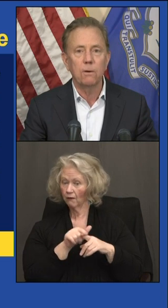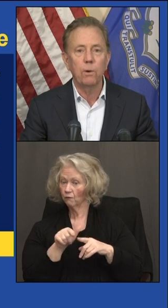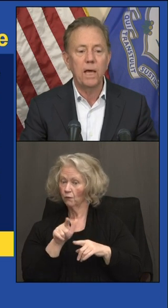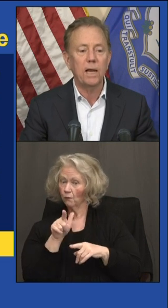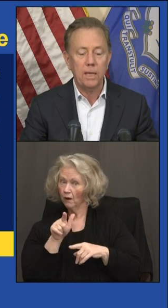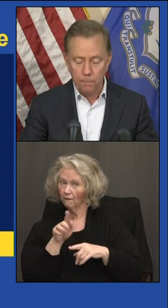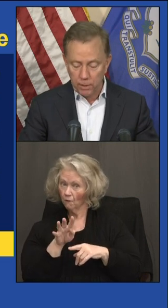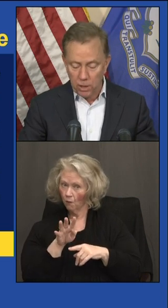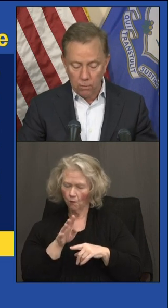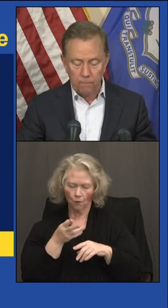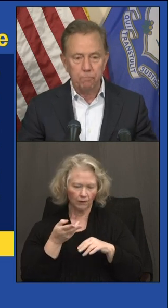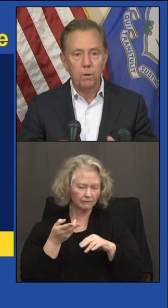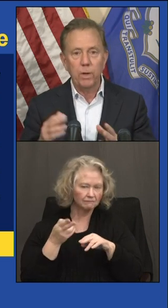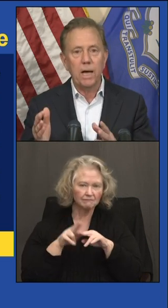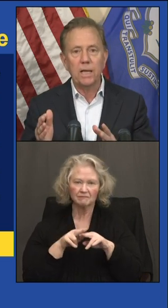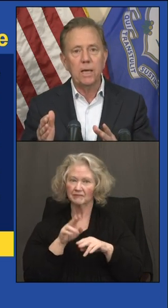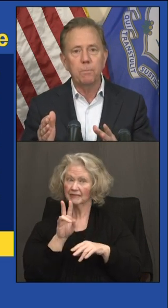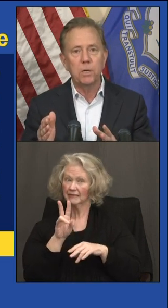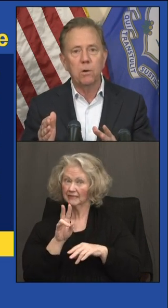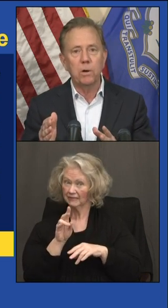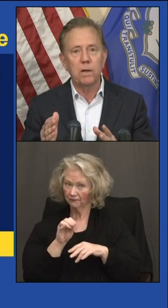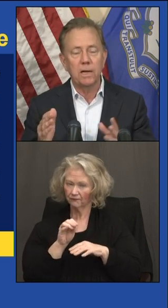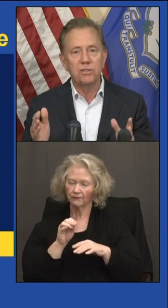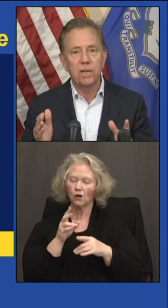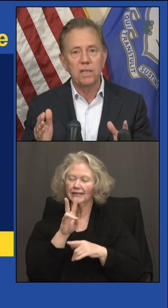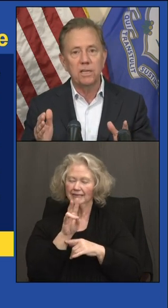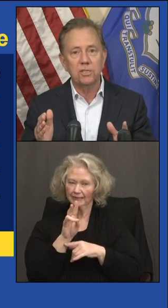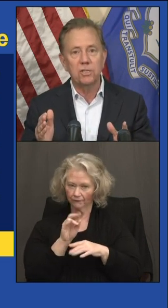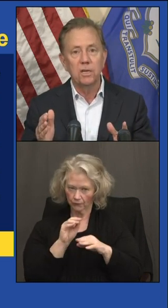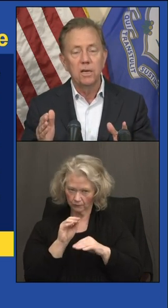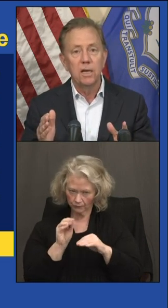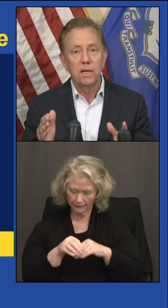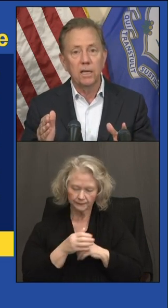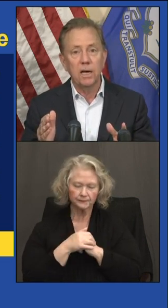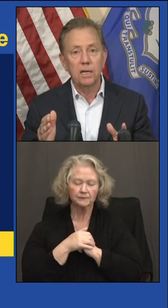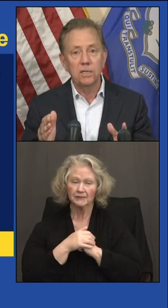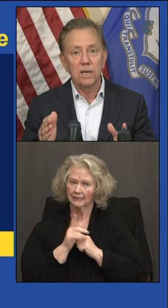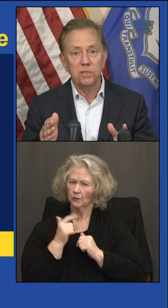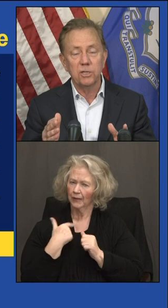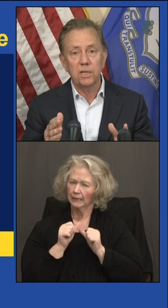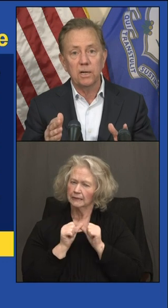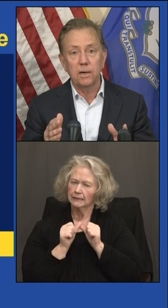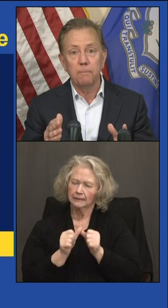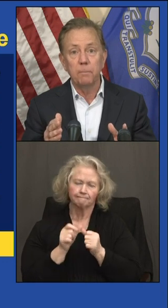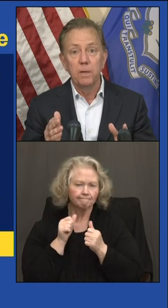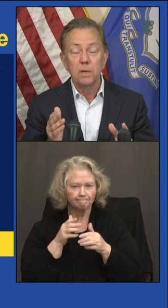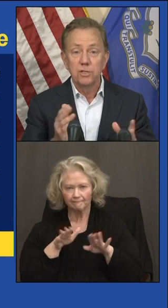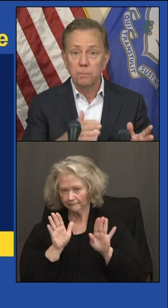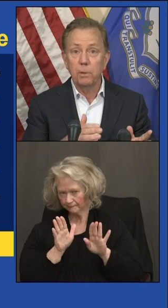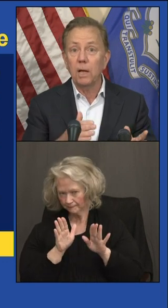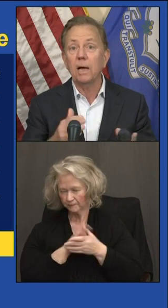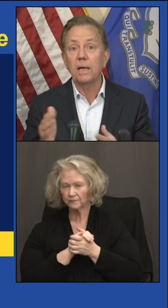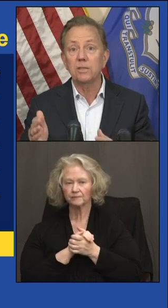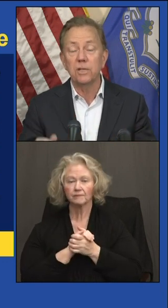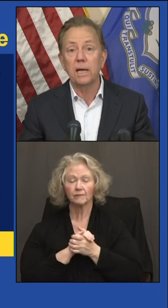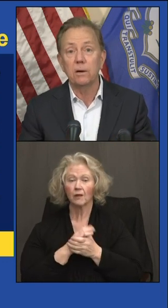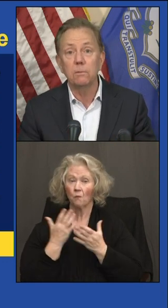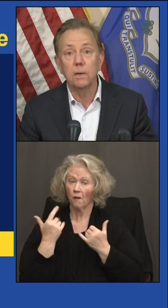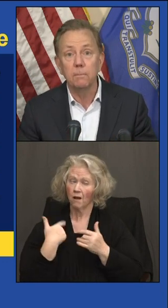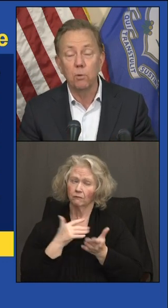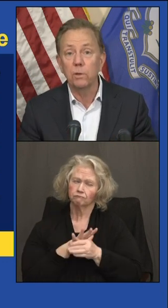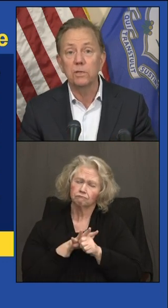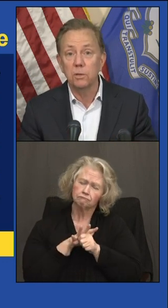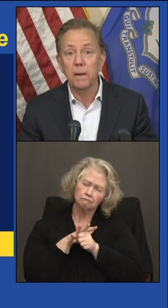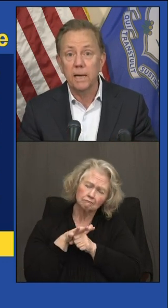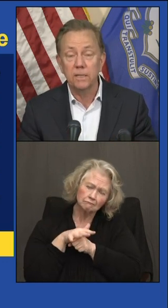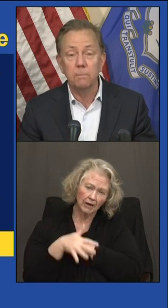So we've got to keep it going. We've got to keep it going. And I say this in the context that supply is now